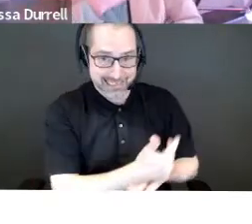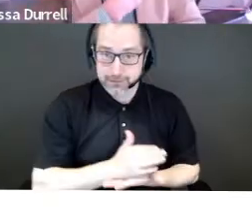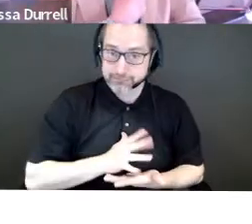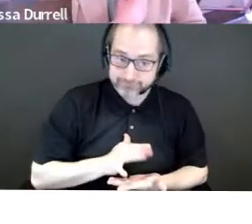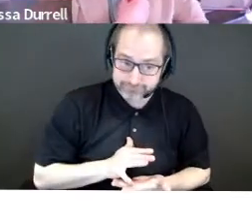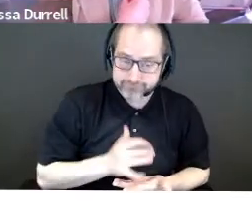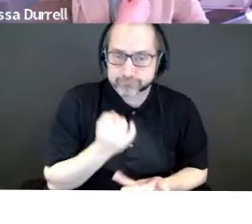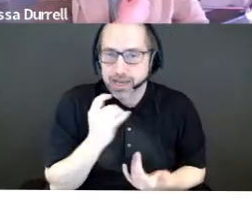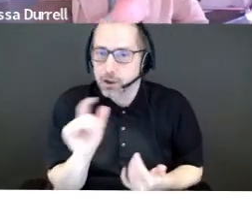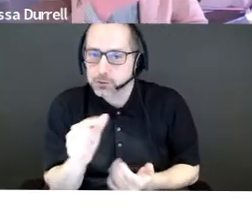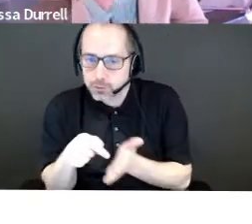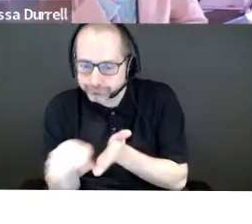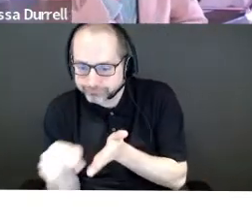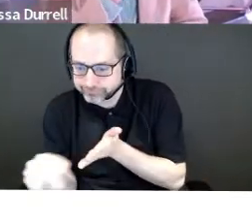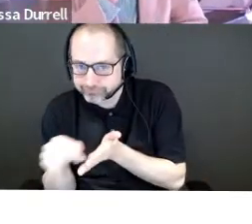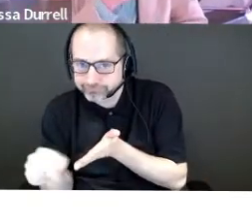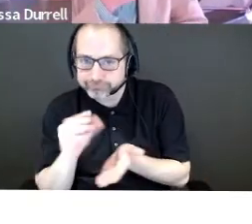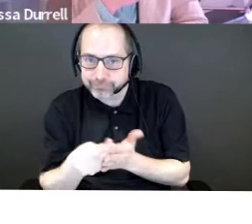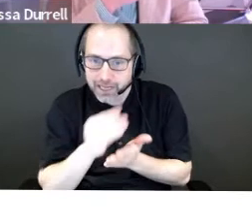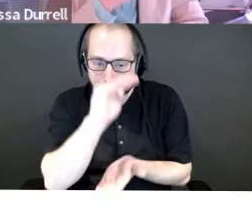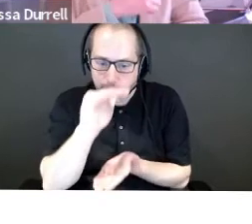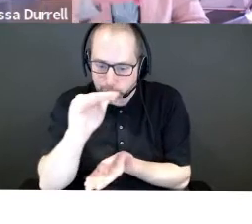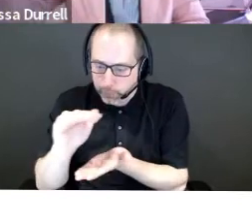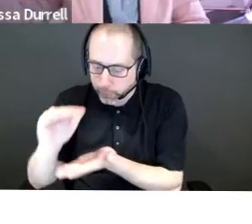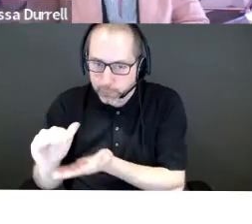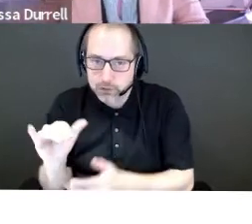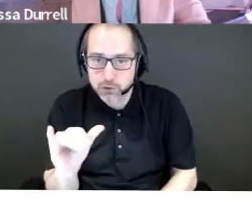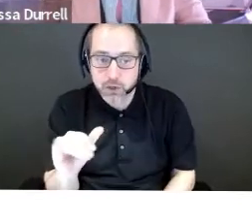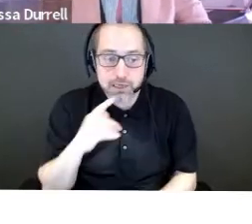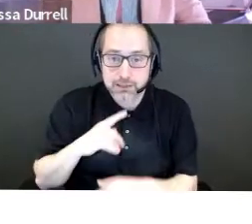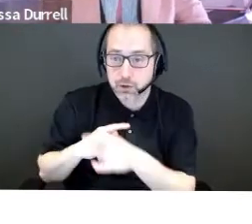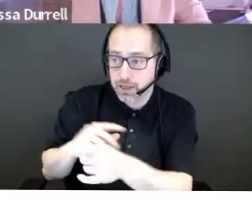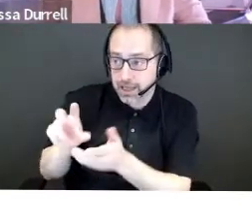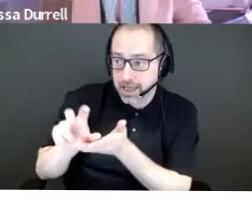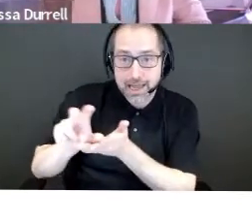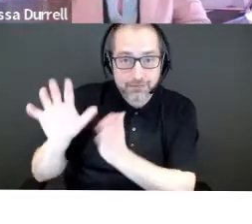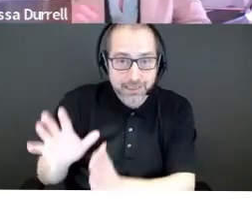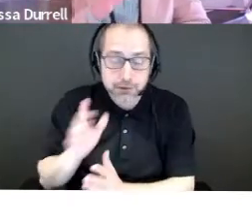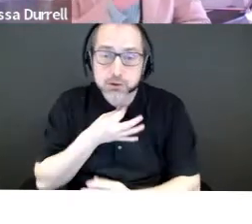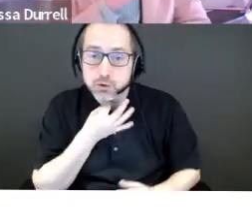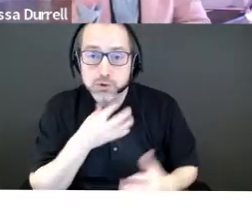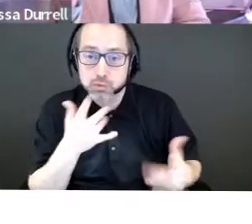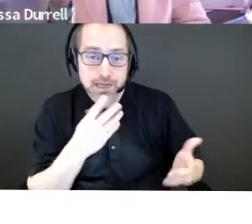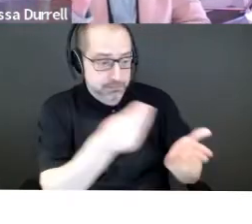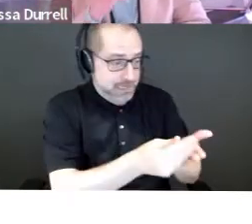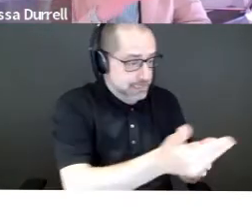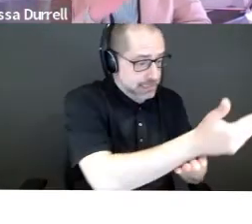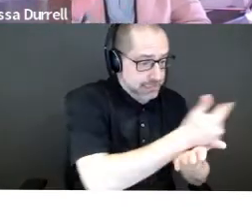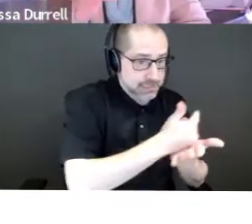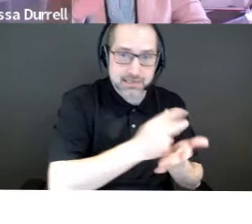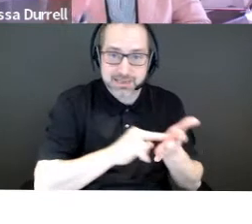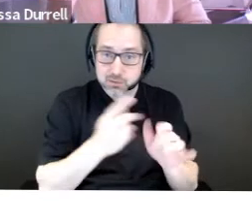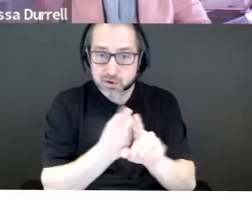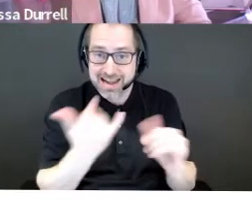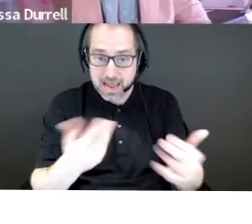as an investor, the first thing that I look at when I'm looking at financials are when do they break even? Right. So, you know, you're usually looking